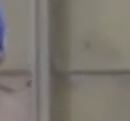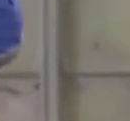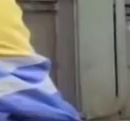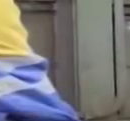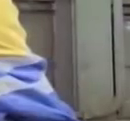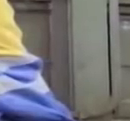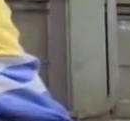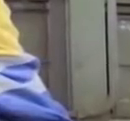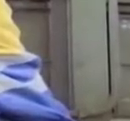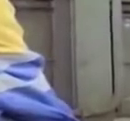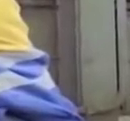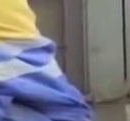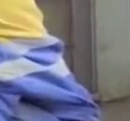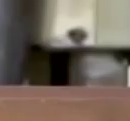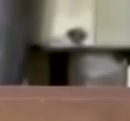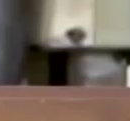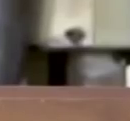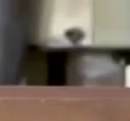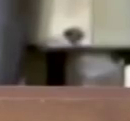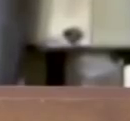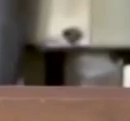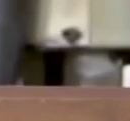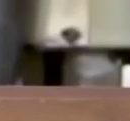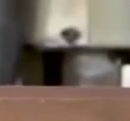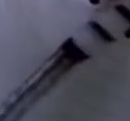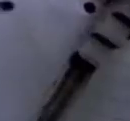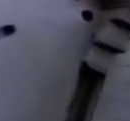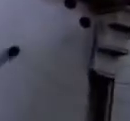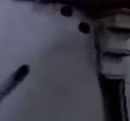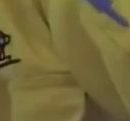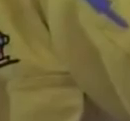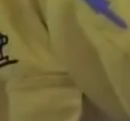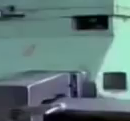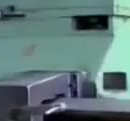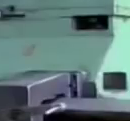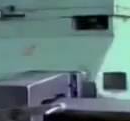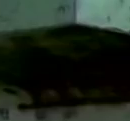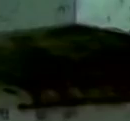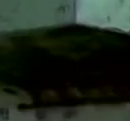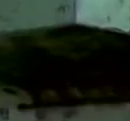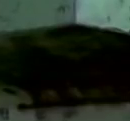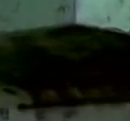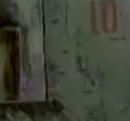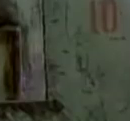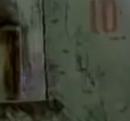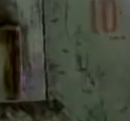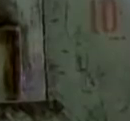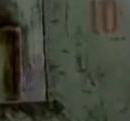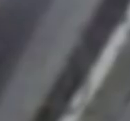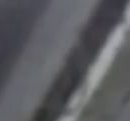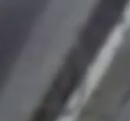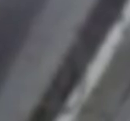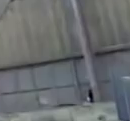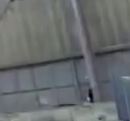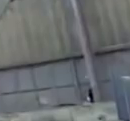We provide Engineering services Such as Motor rewinding Metal fabrication And many